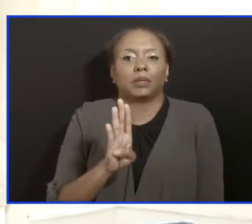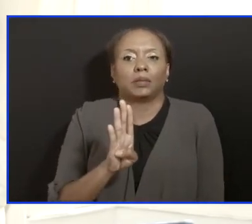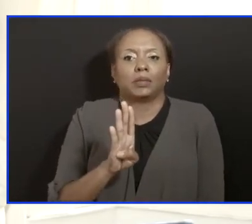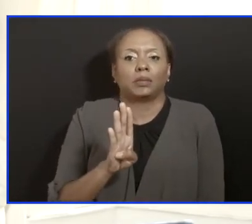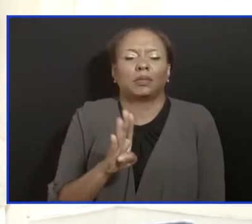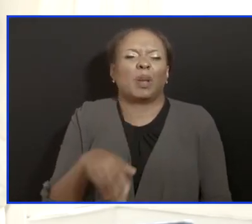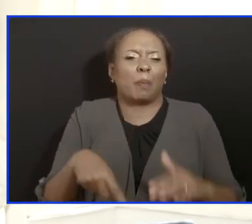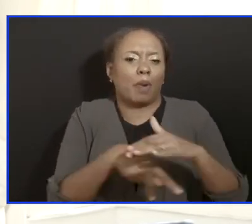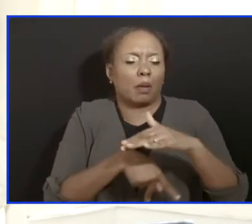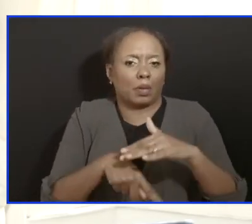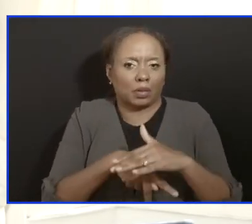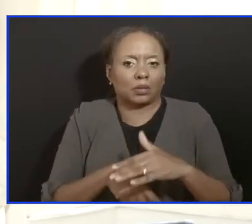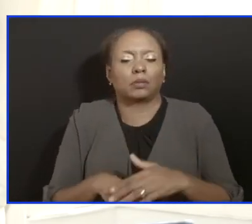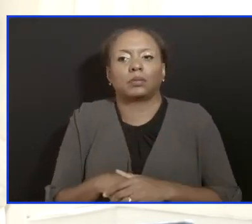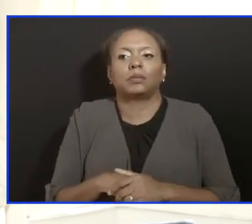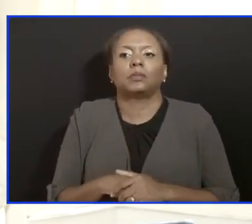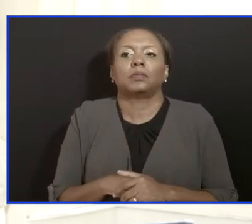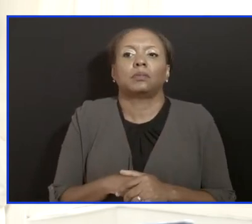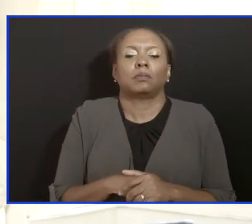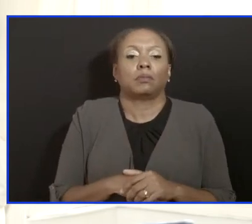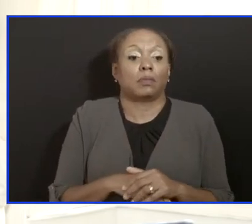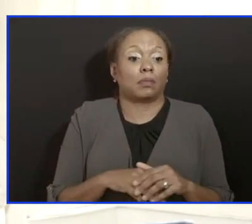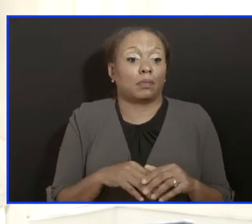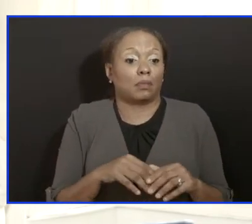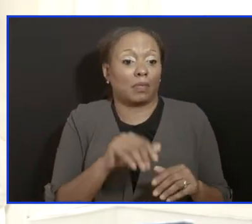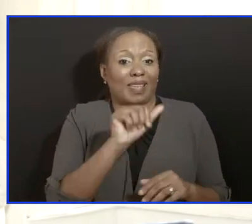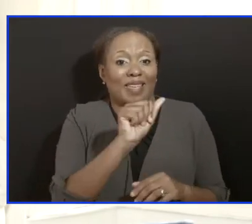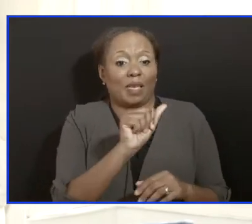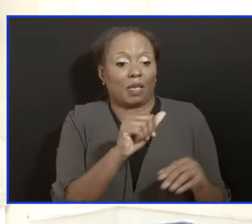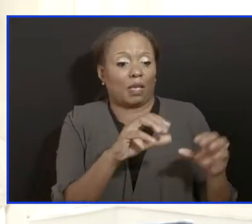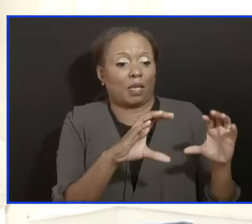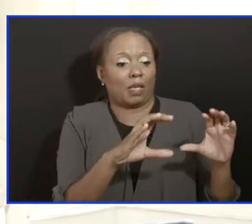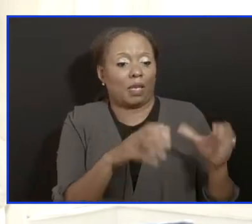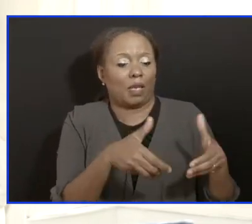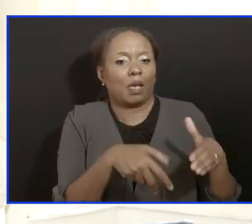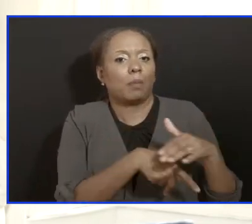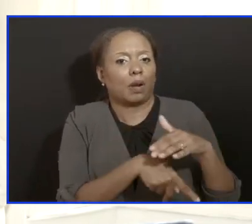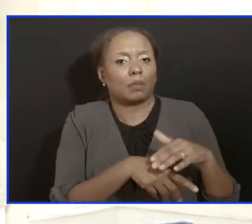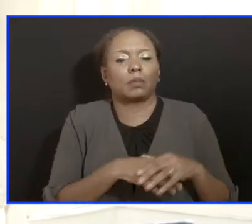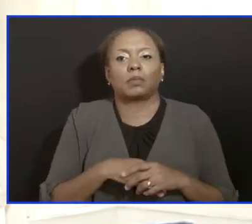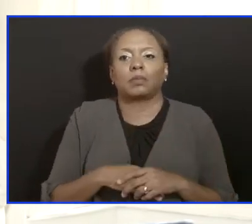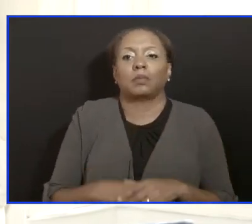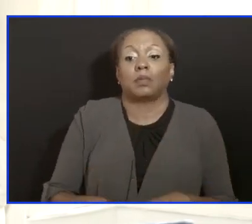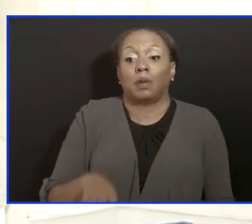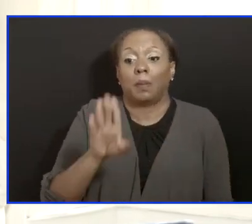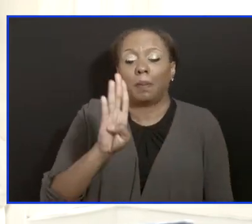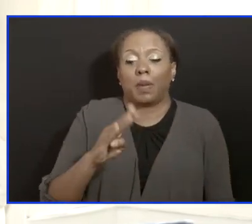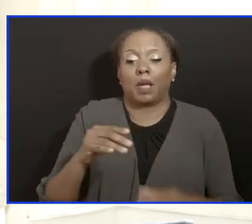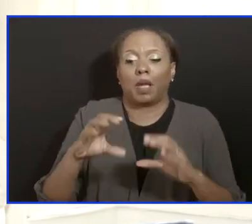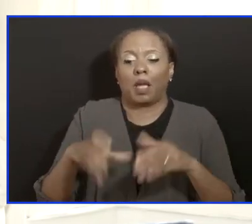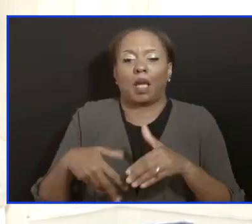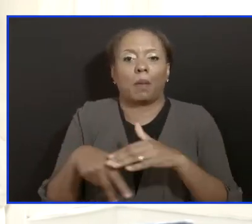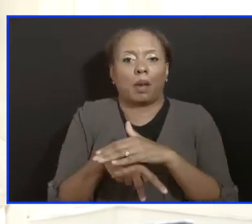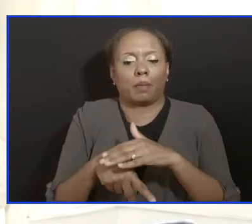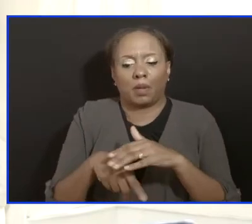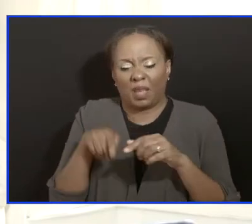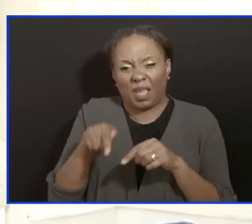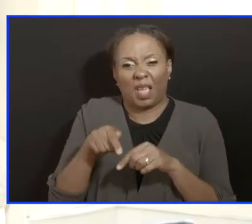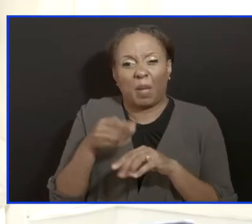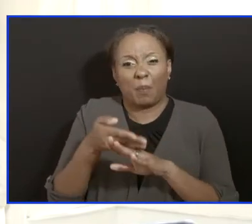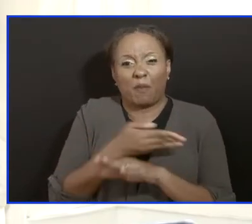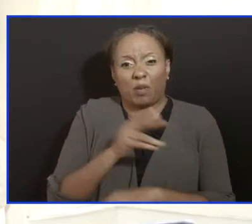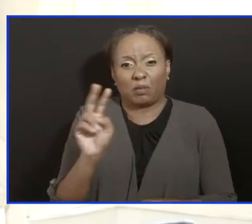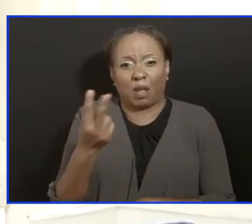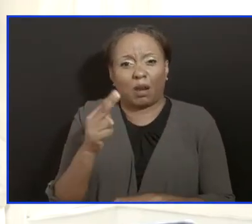B from secondary isolation, which is the previous name. And it's really because of the sort of ingenuity which occurred.